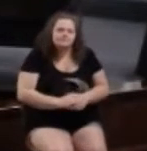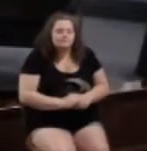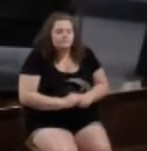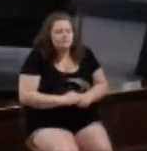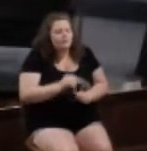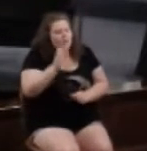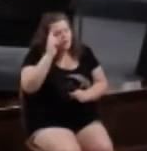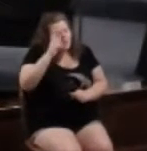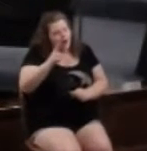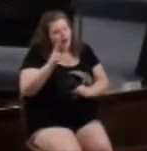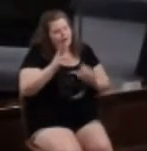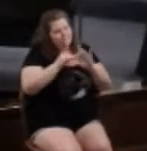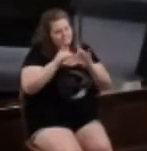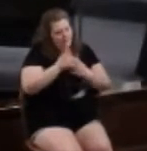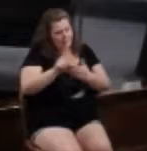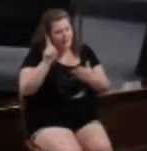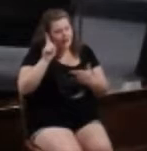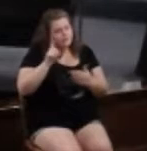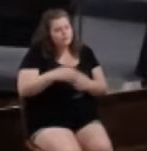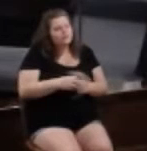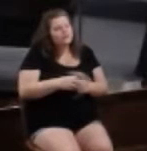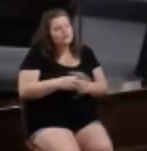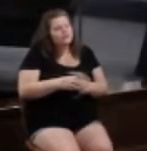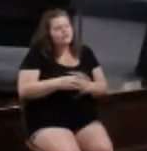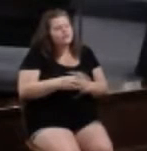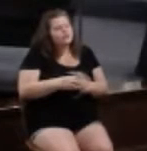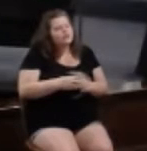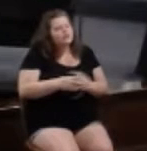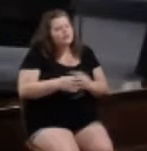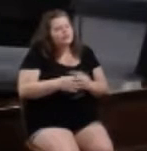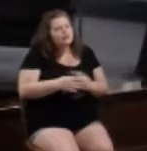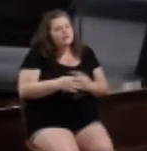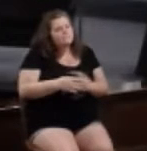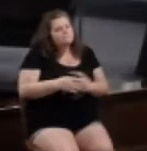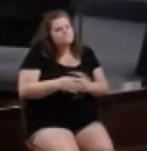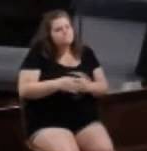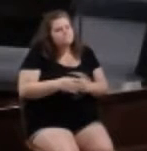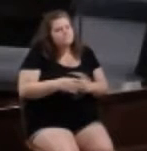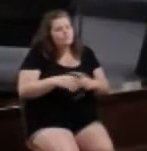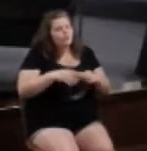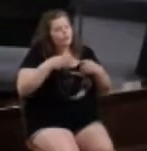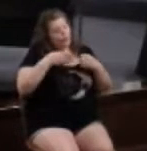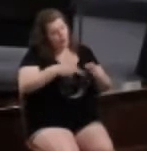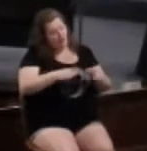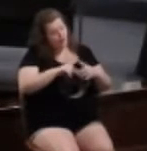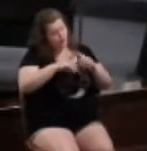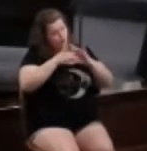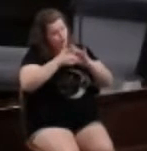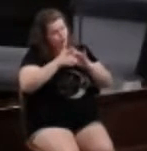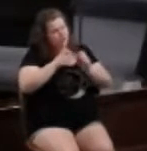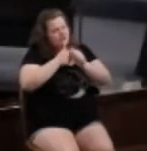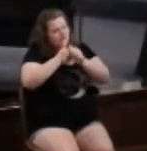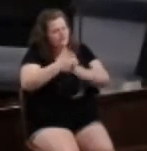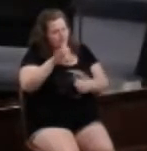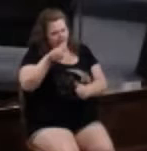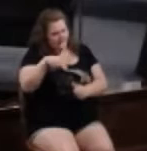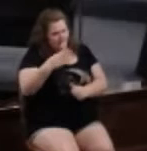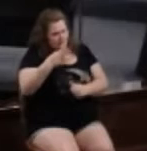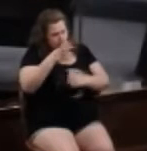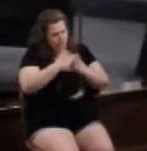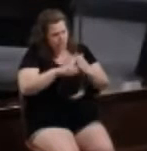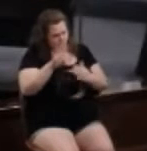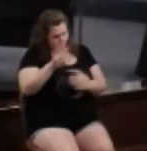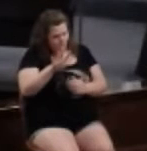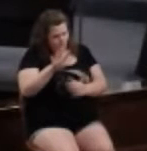Ron told us last week that the way to unity is following Ephesians chapter 4,